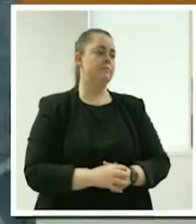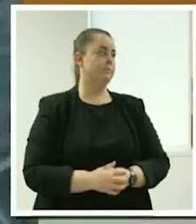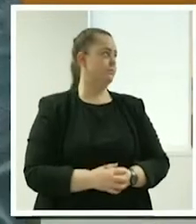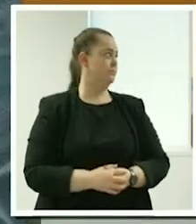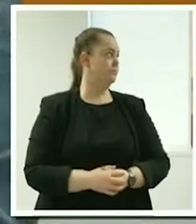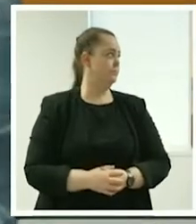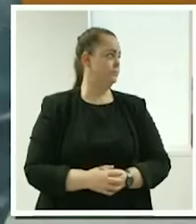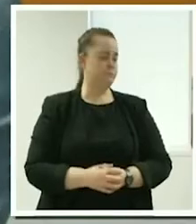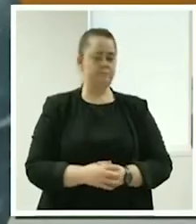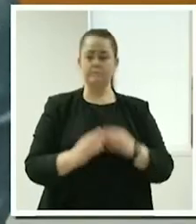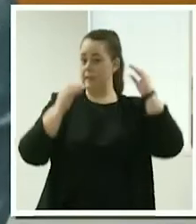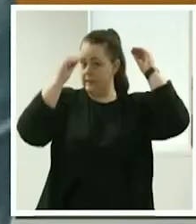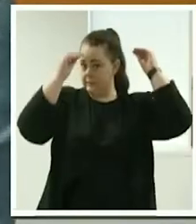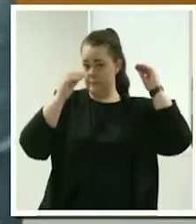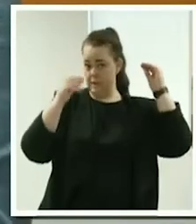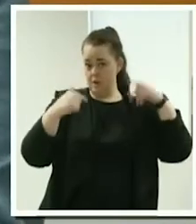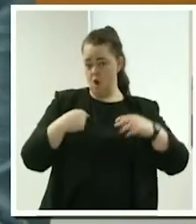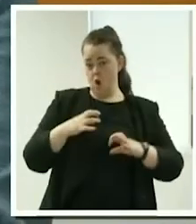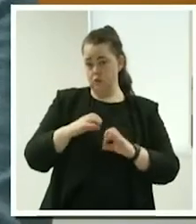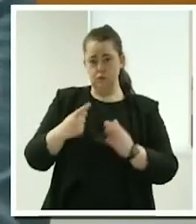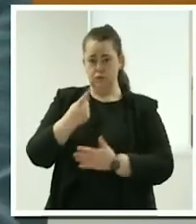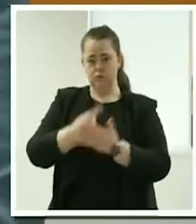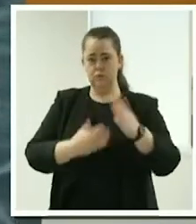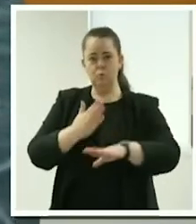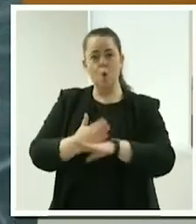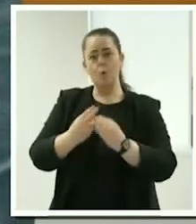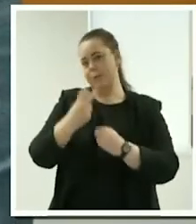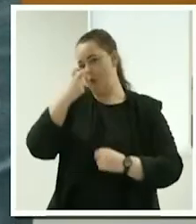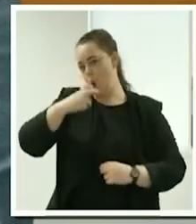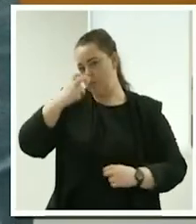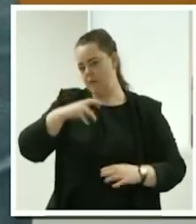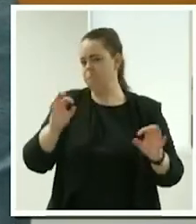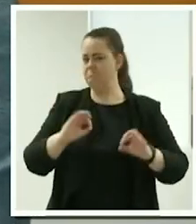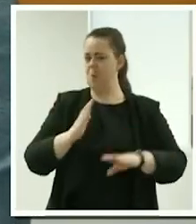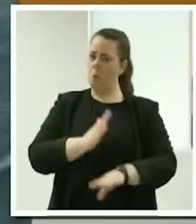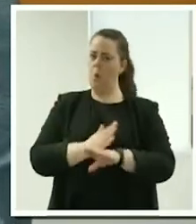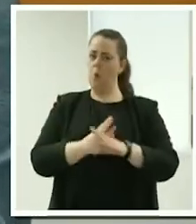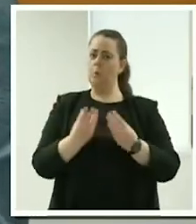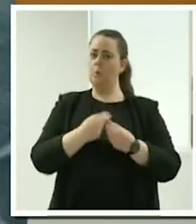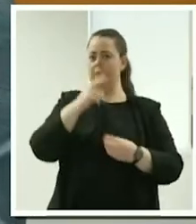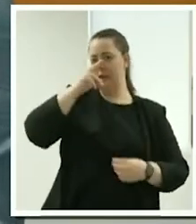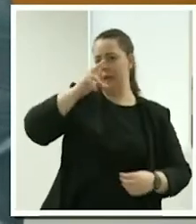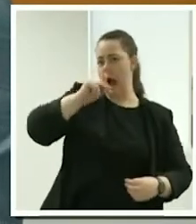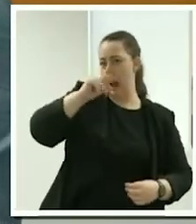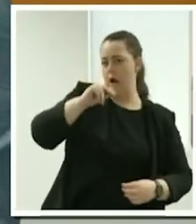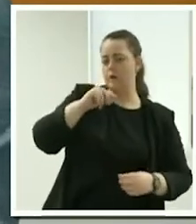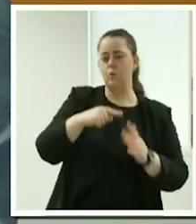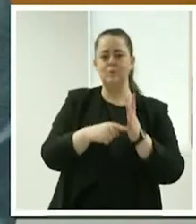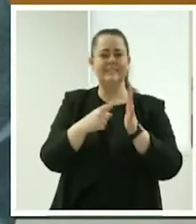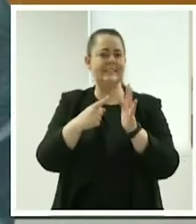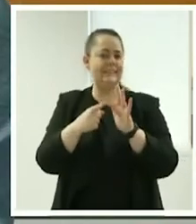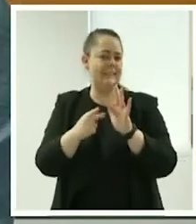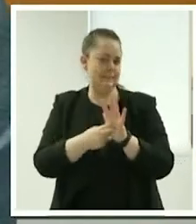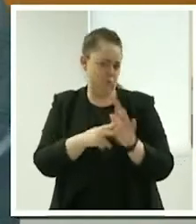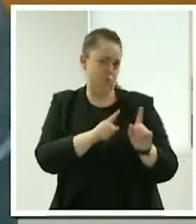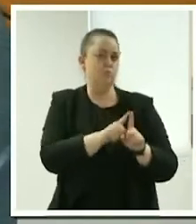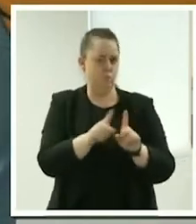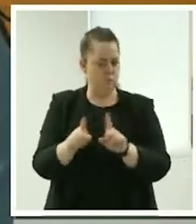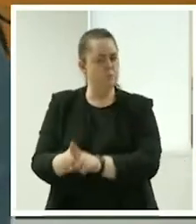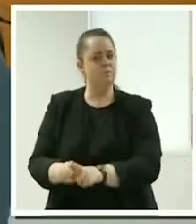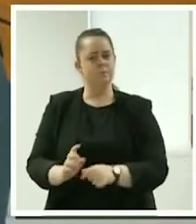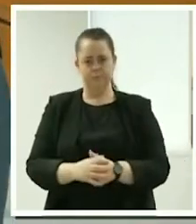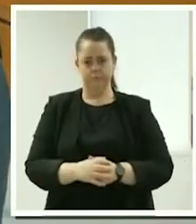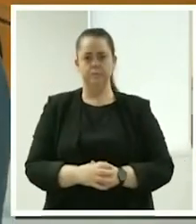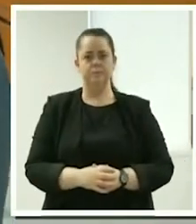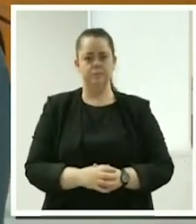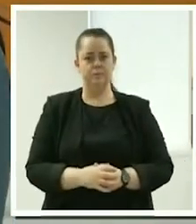me I don't just work with aged I work with younger ones and teenagers as well and so this is where